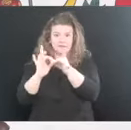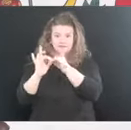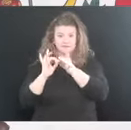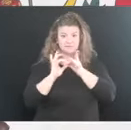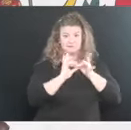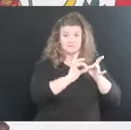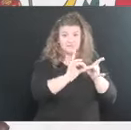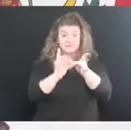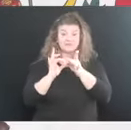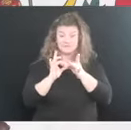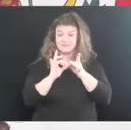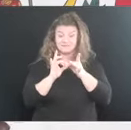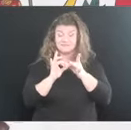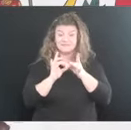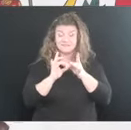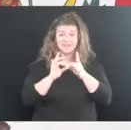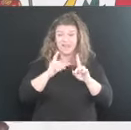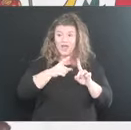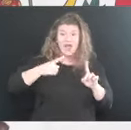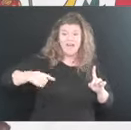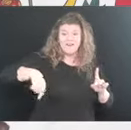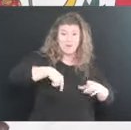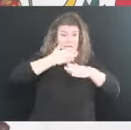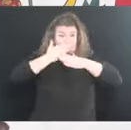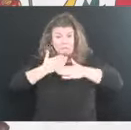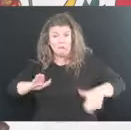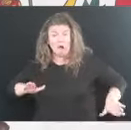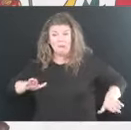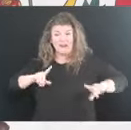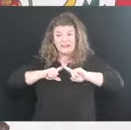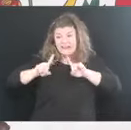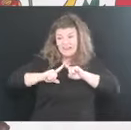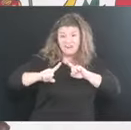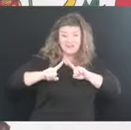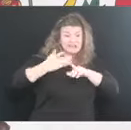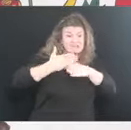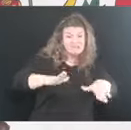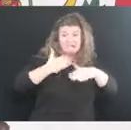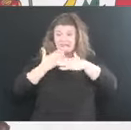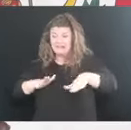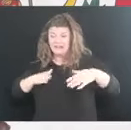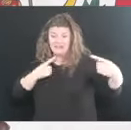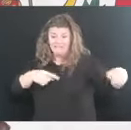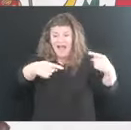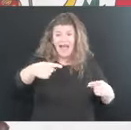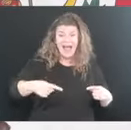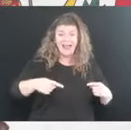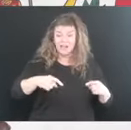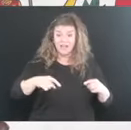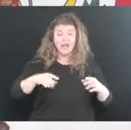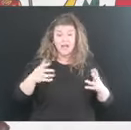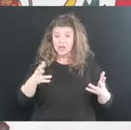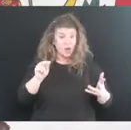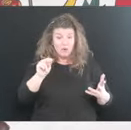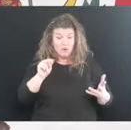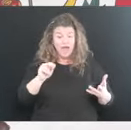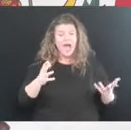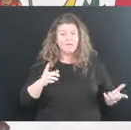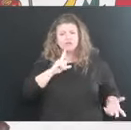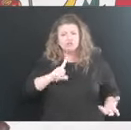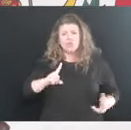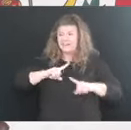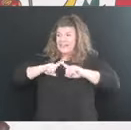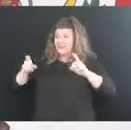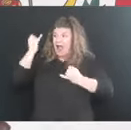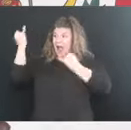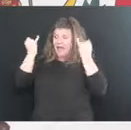That's the thing. We have not fragmented in 50 different directions. Sure, we have different ideas, but we've stayed